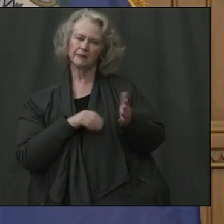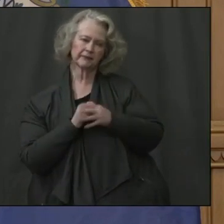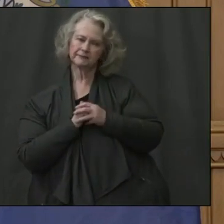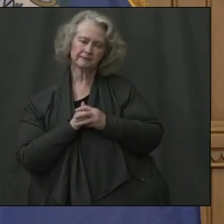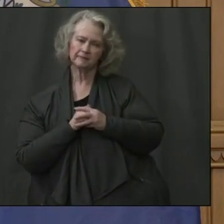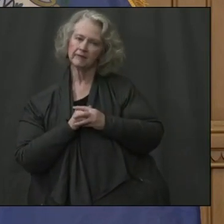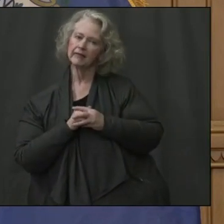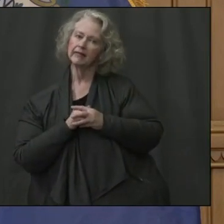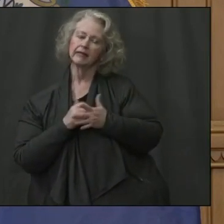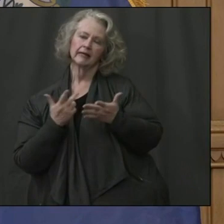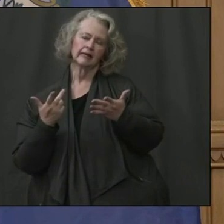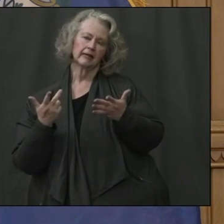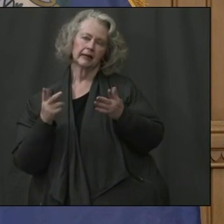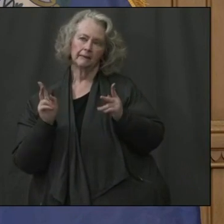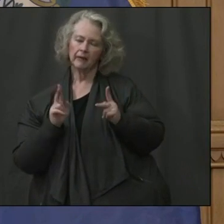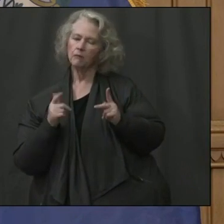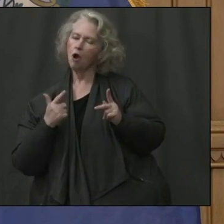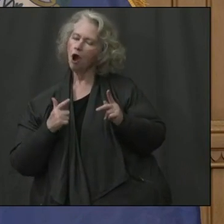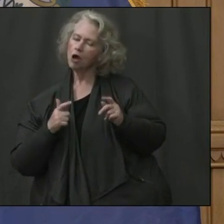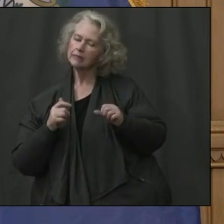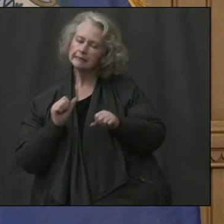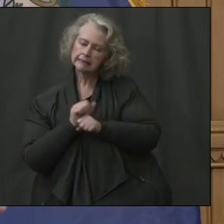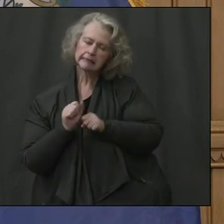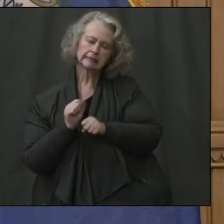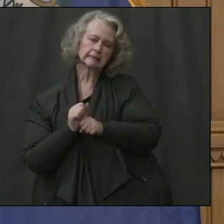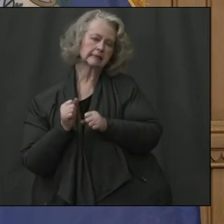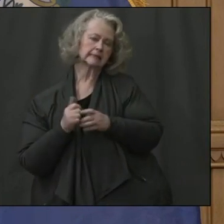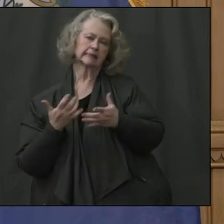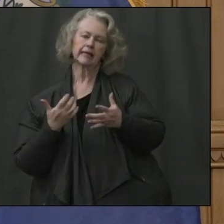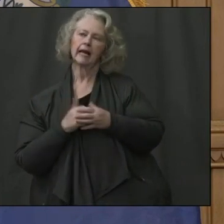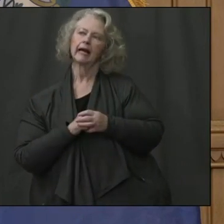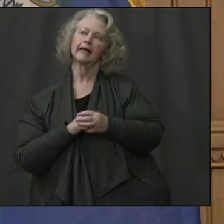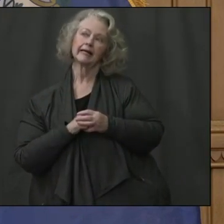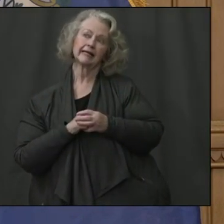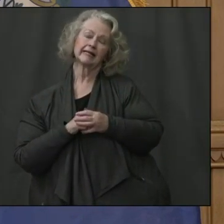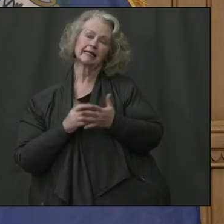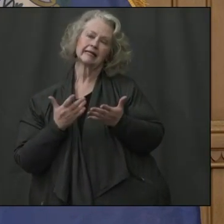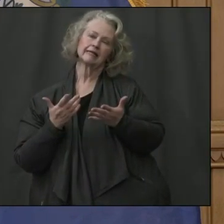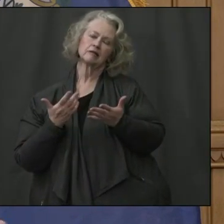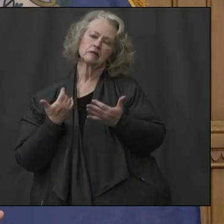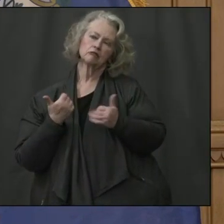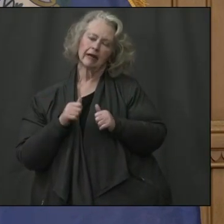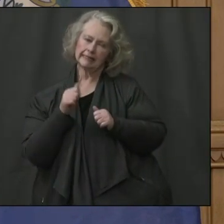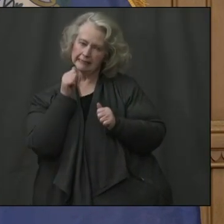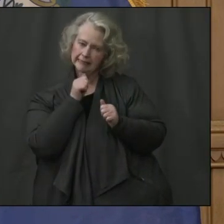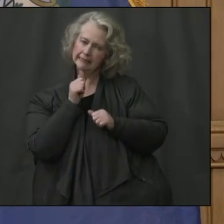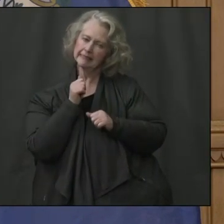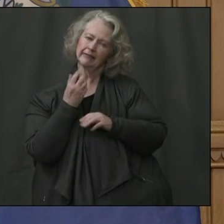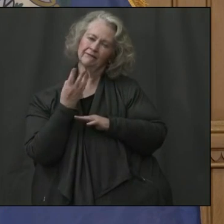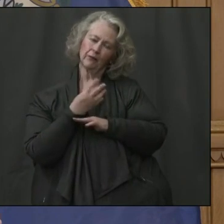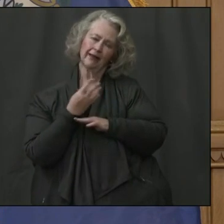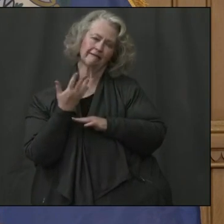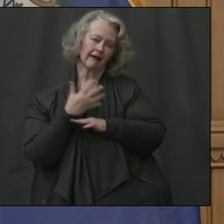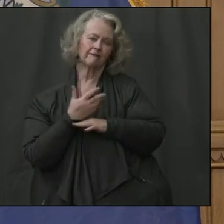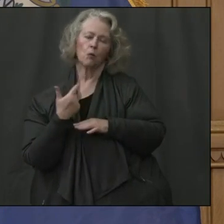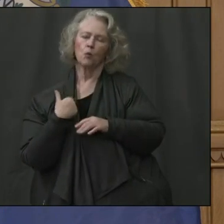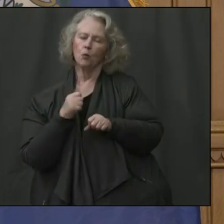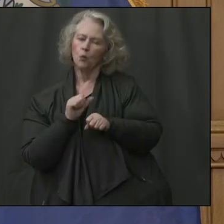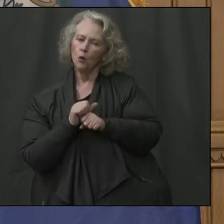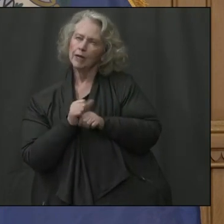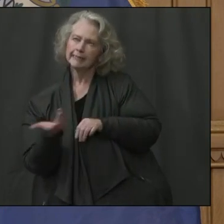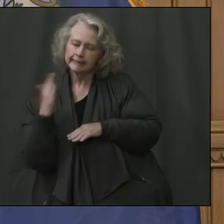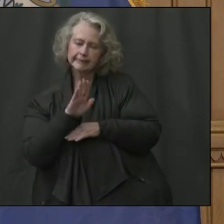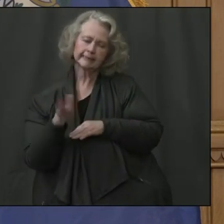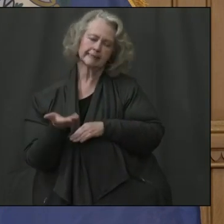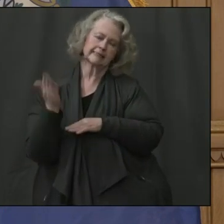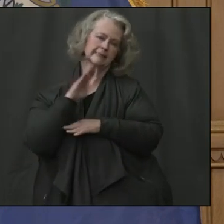people power, we're doing that right now. But as I alluded to and give us a four or five days, we're working on an end around working out with